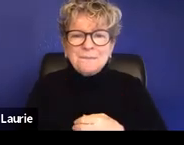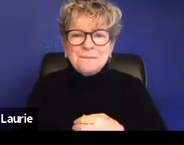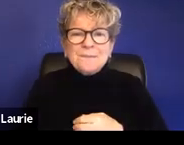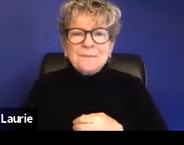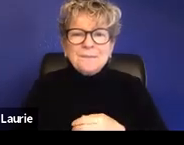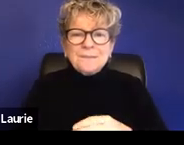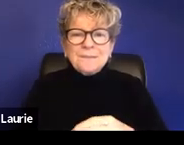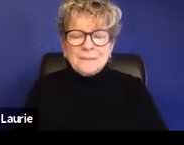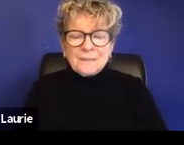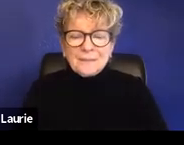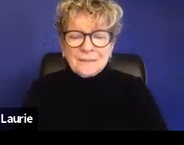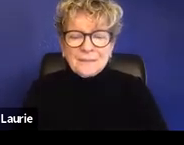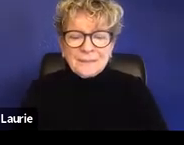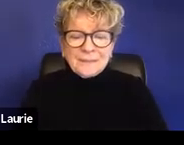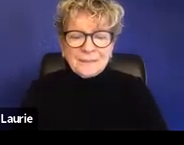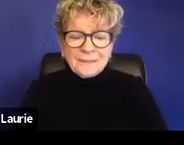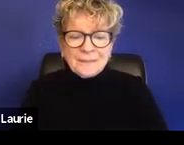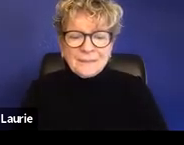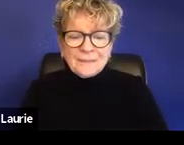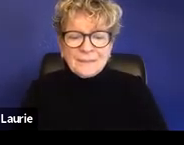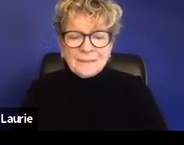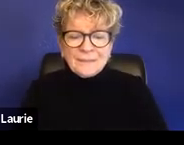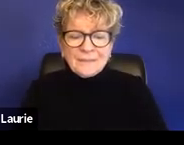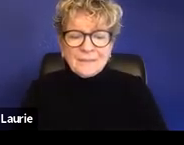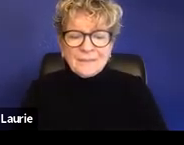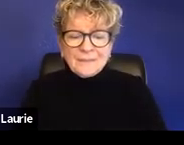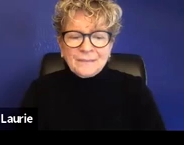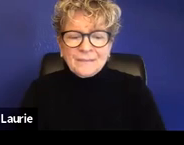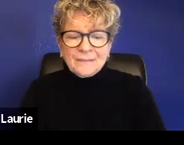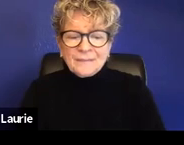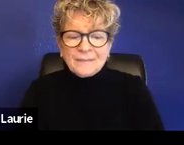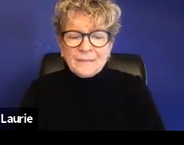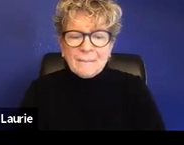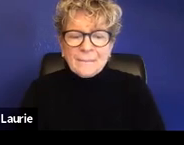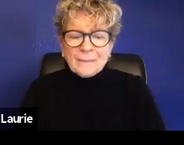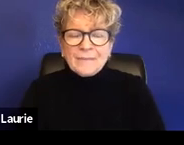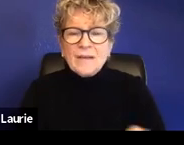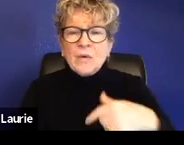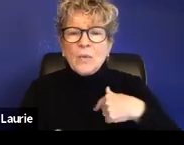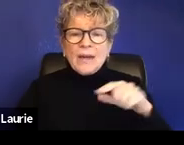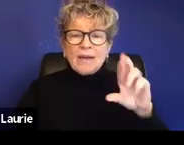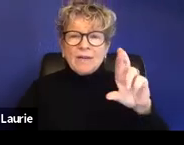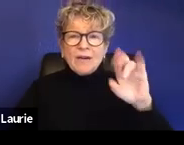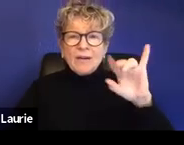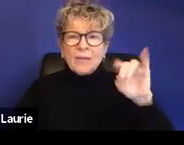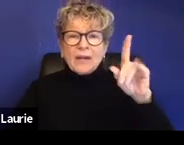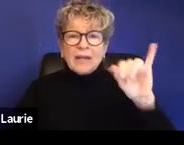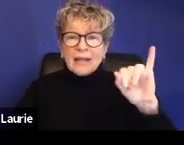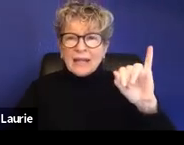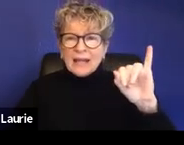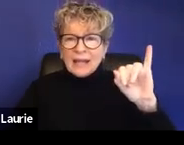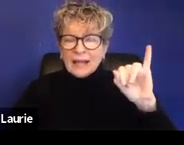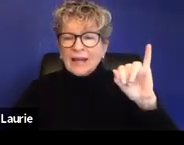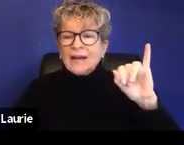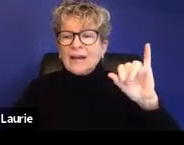We have Reedy here from the Sexual Violence Law Center today who's going to talk with us about civil legal options for